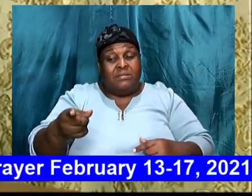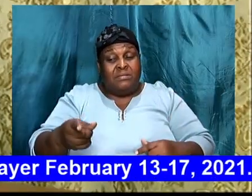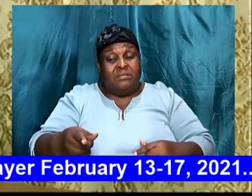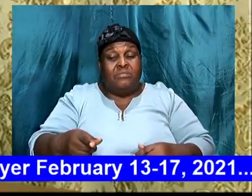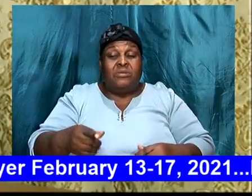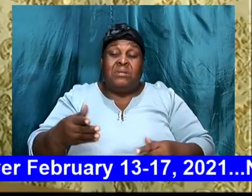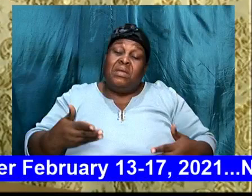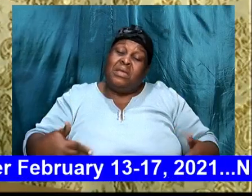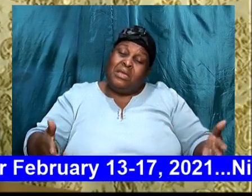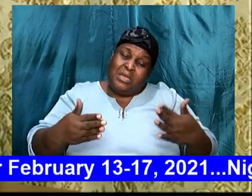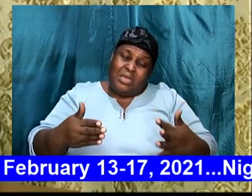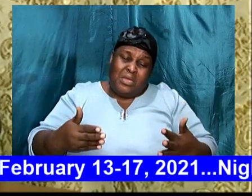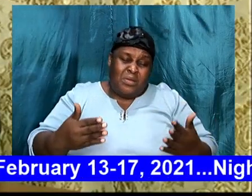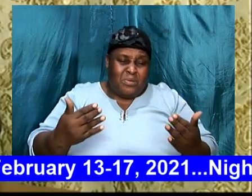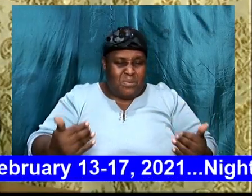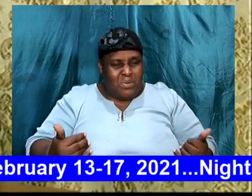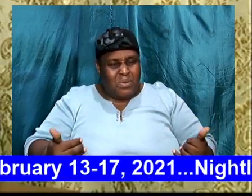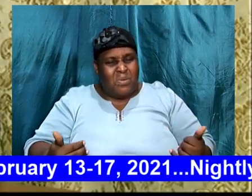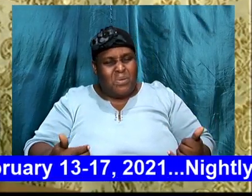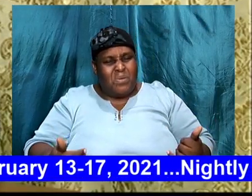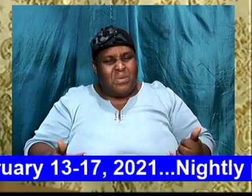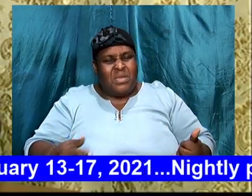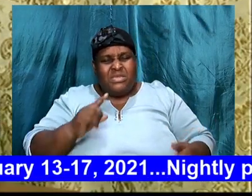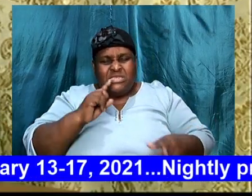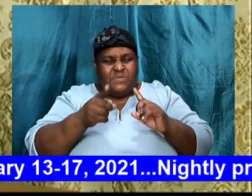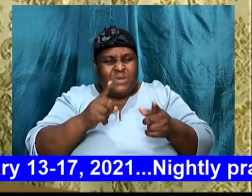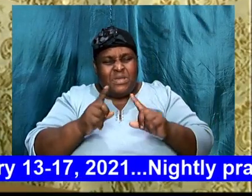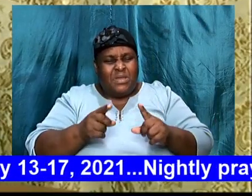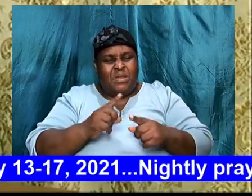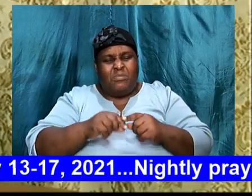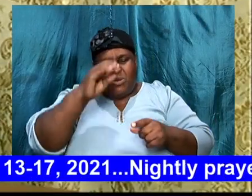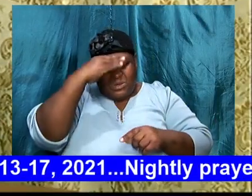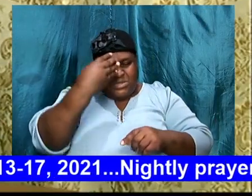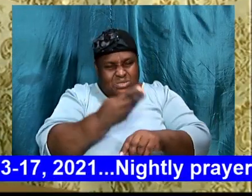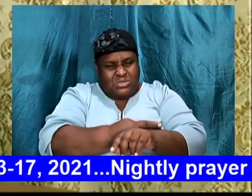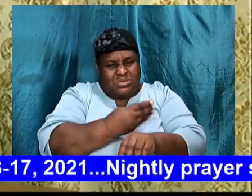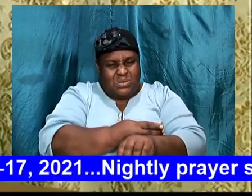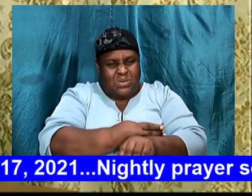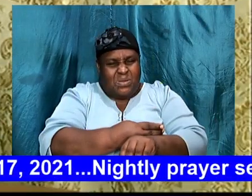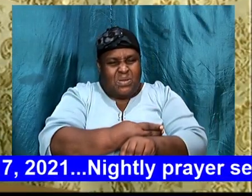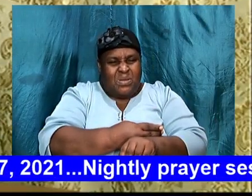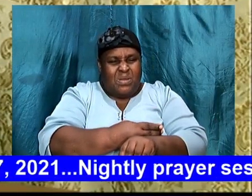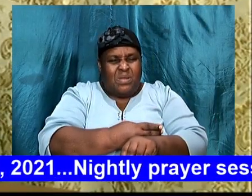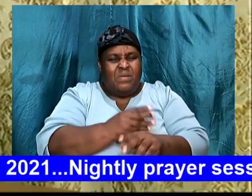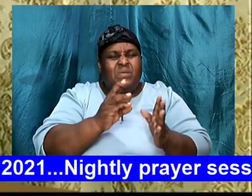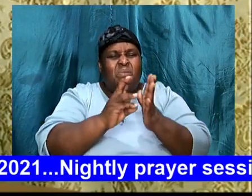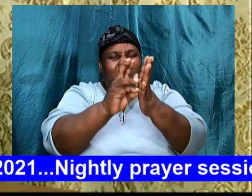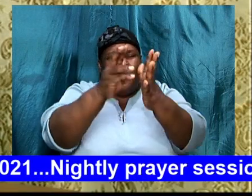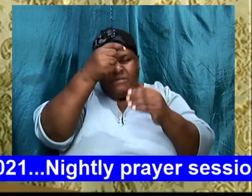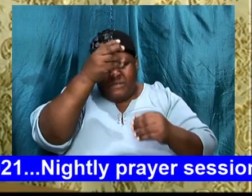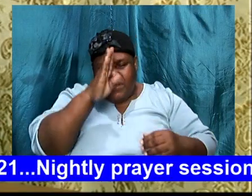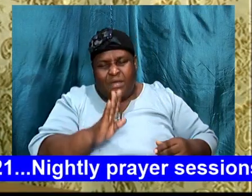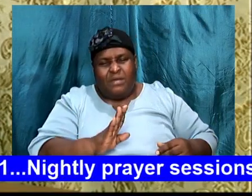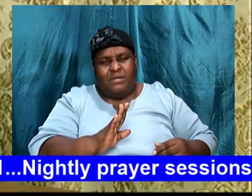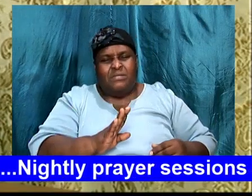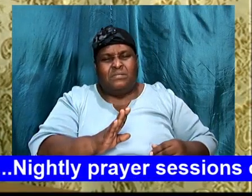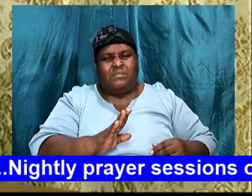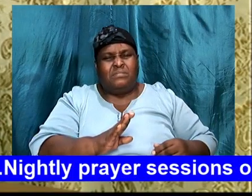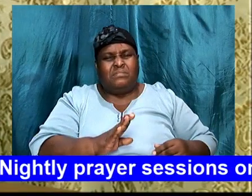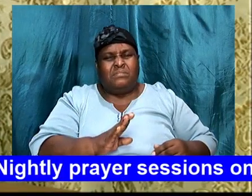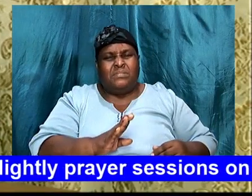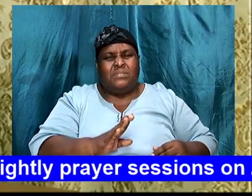will of God. And God, himself said, in Genesis, 17, and 19.